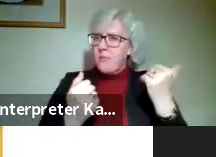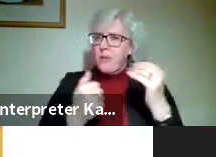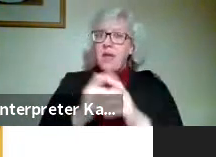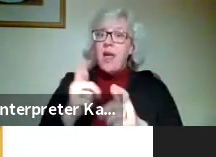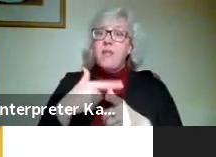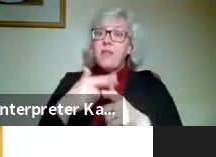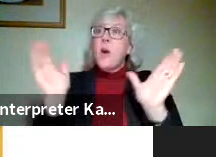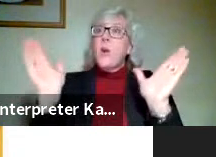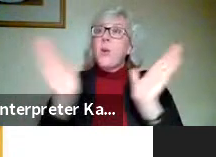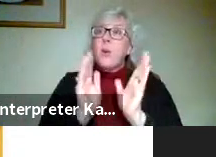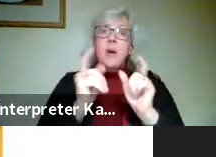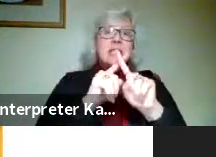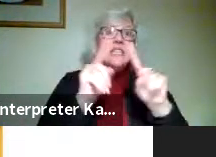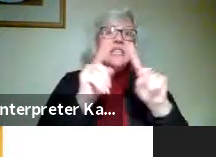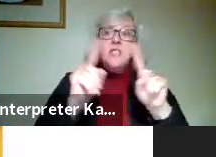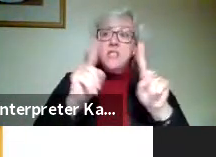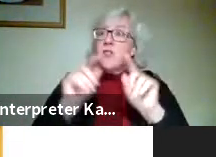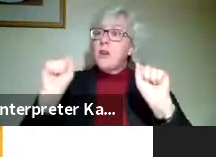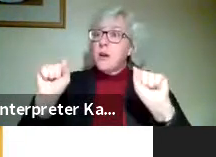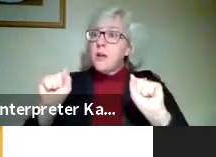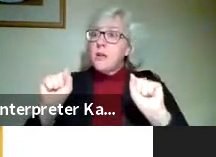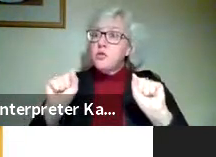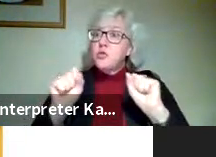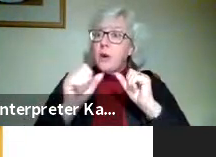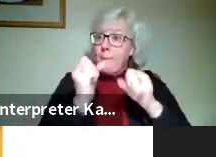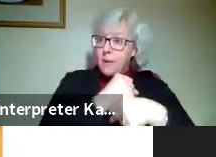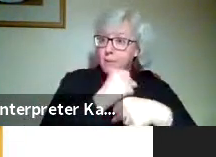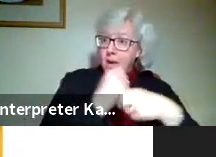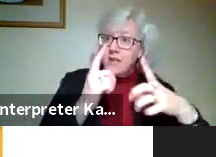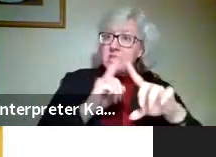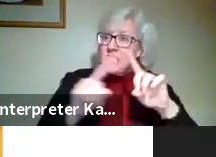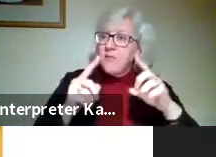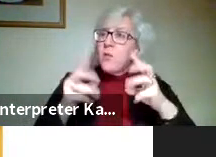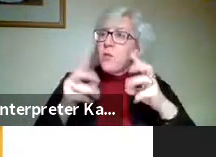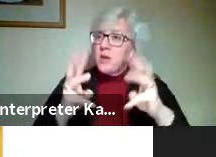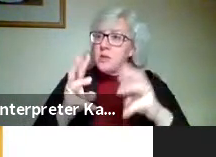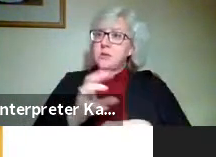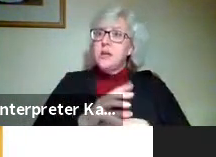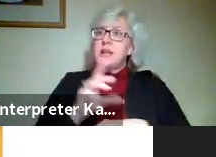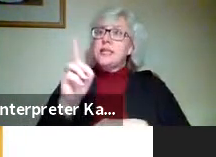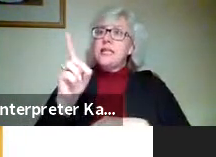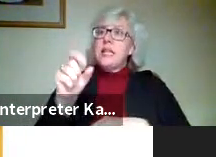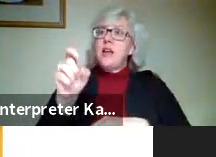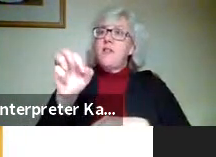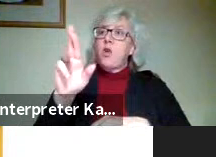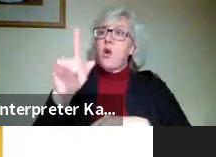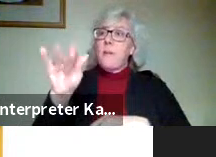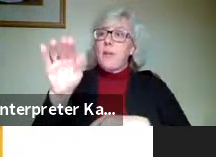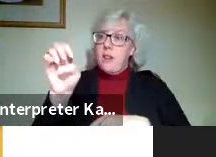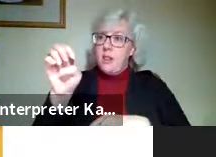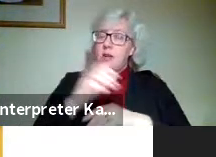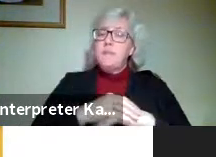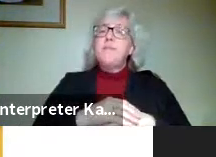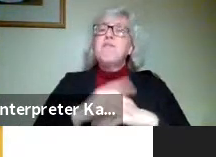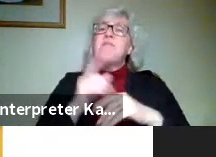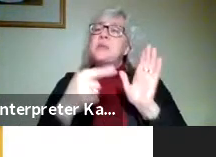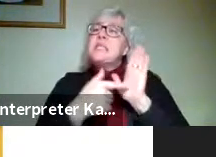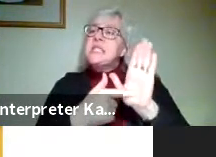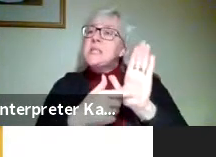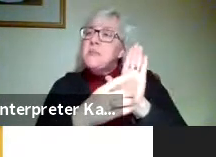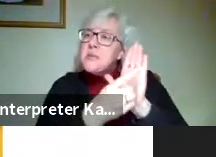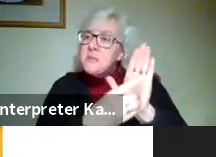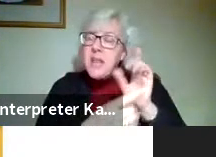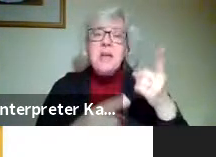will then scale to multiple deliverables in many different formats and modes. So here you can see some display work,